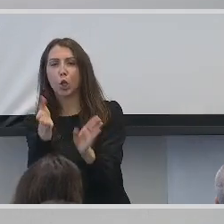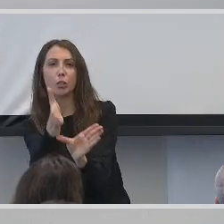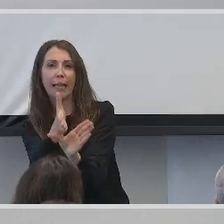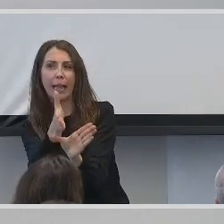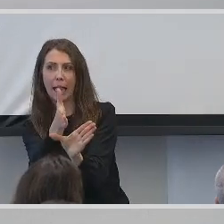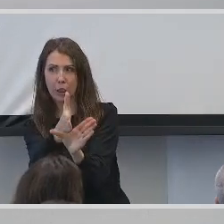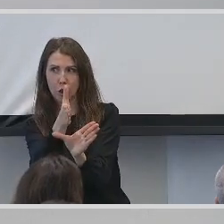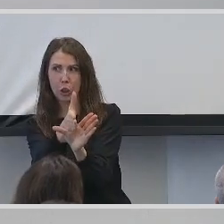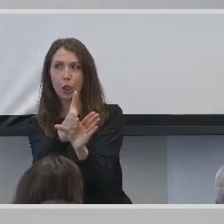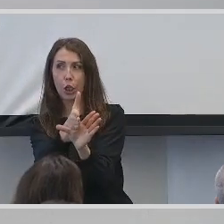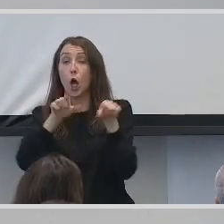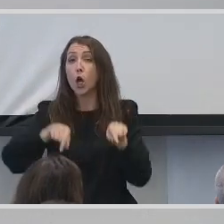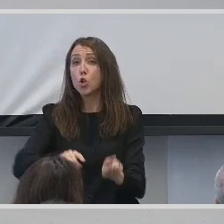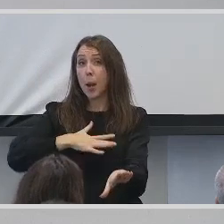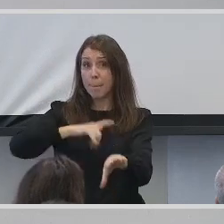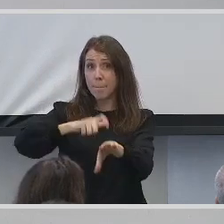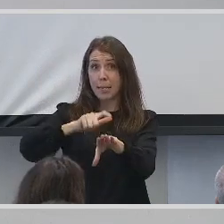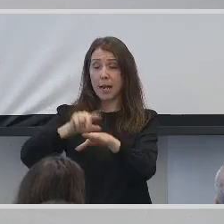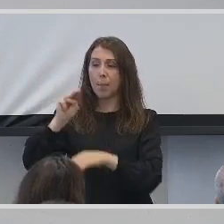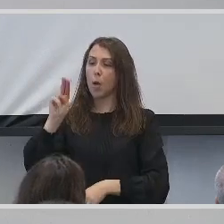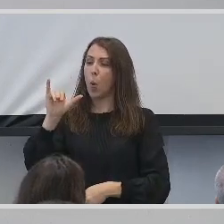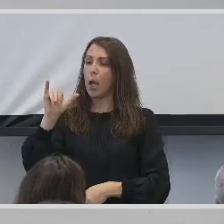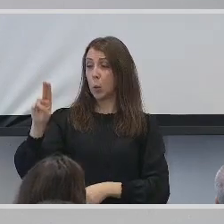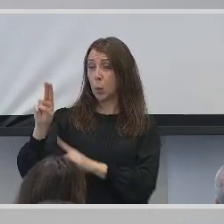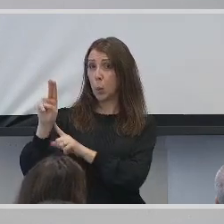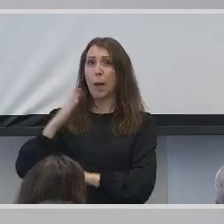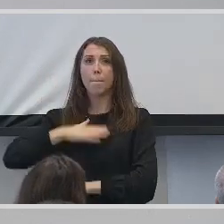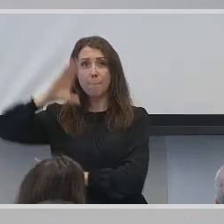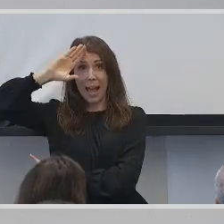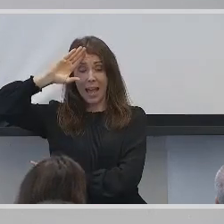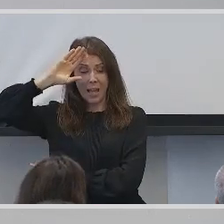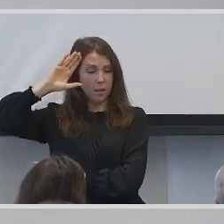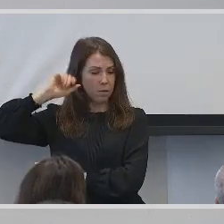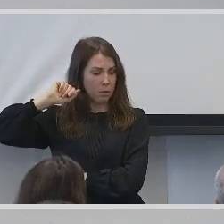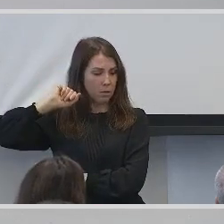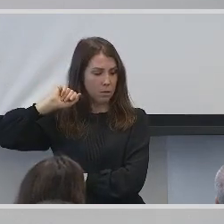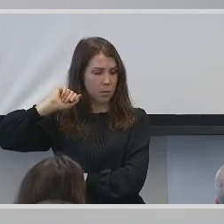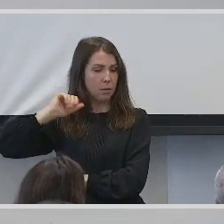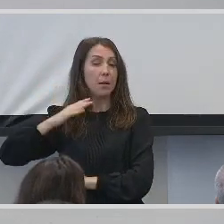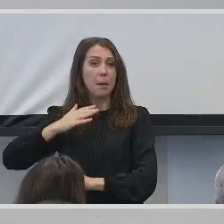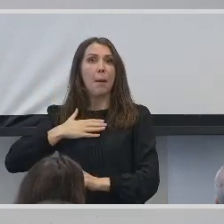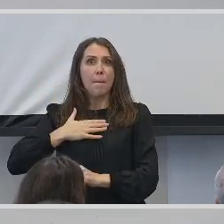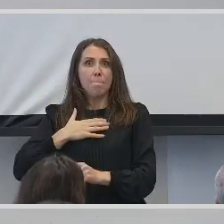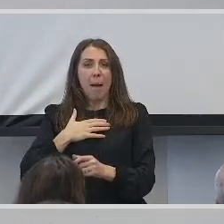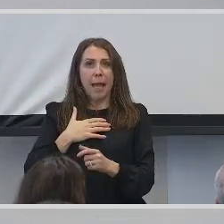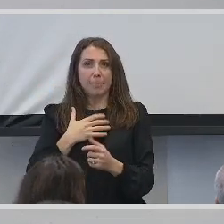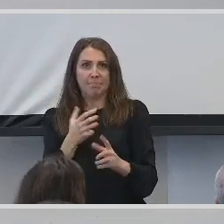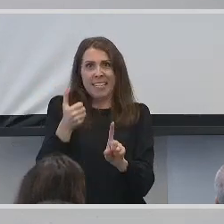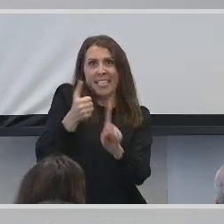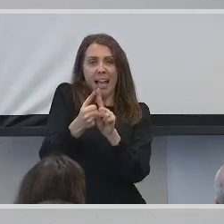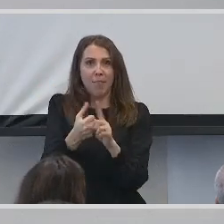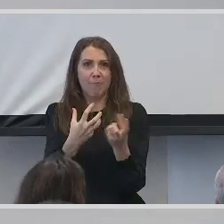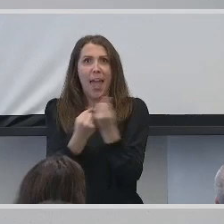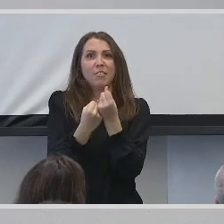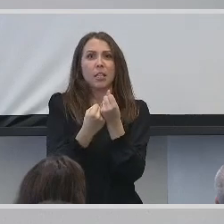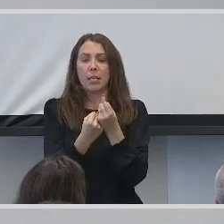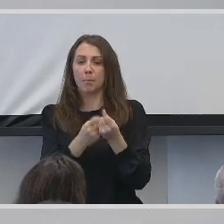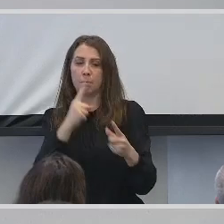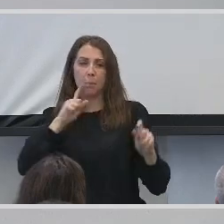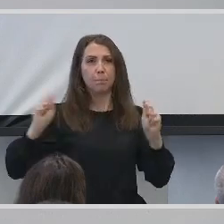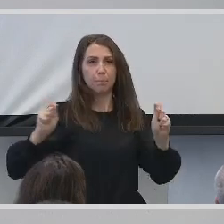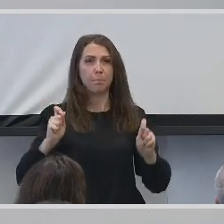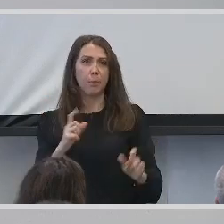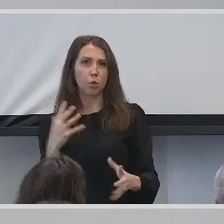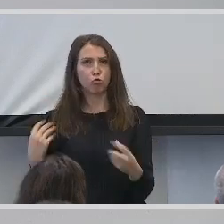It was during my time at NYU that my sense of advocacy solidified. I reached out to the disability